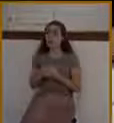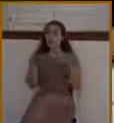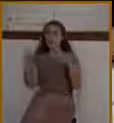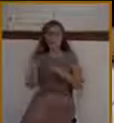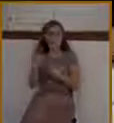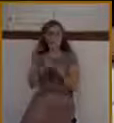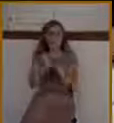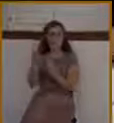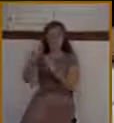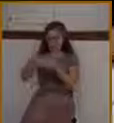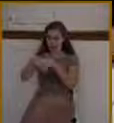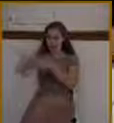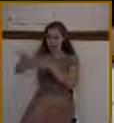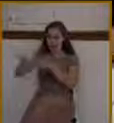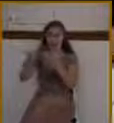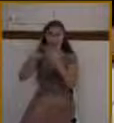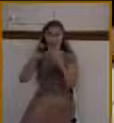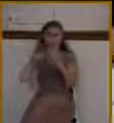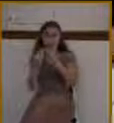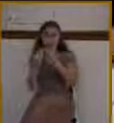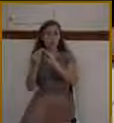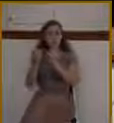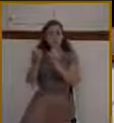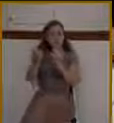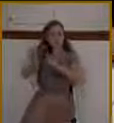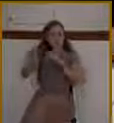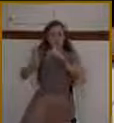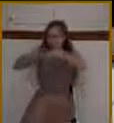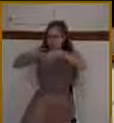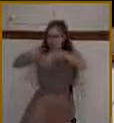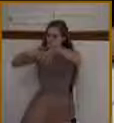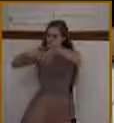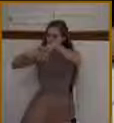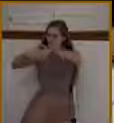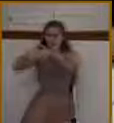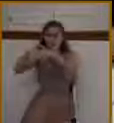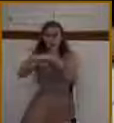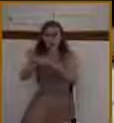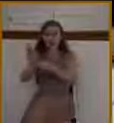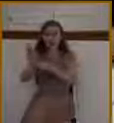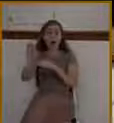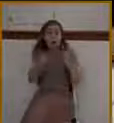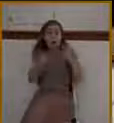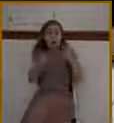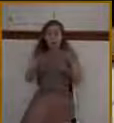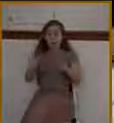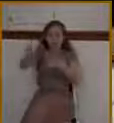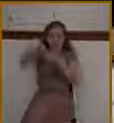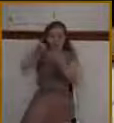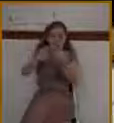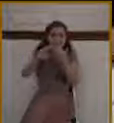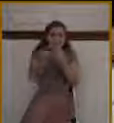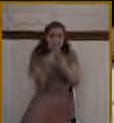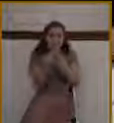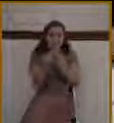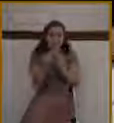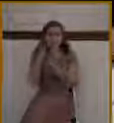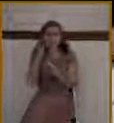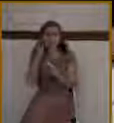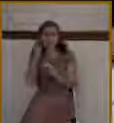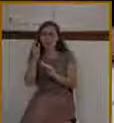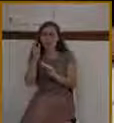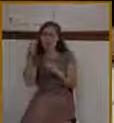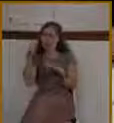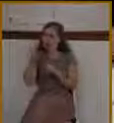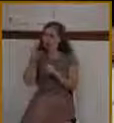the city hear the commotion outside, some that are in the temple, and they run out to meet Jesus. John 12 tells us